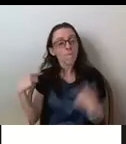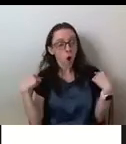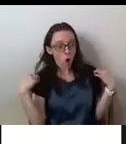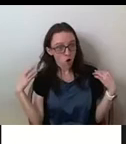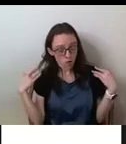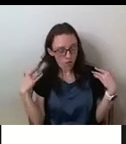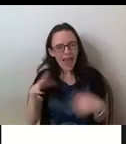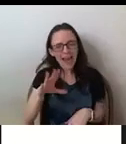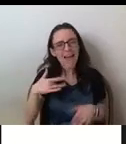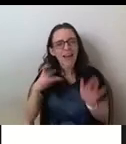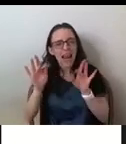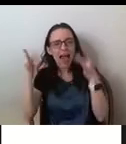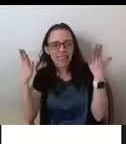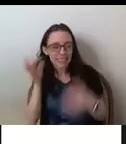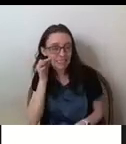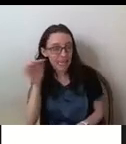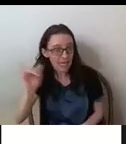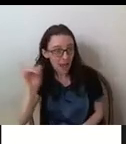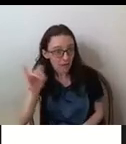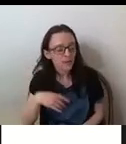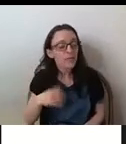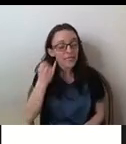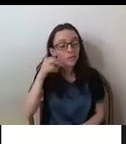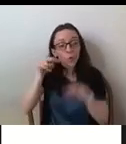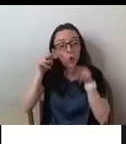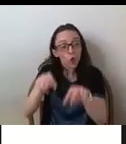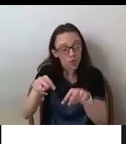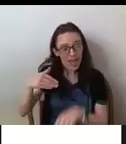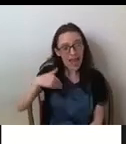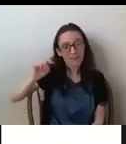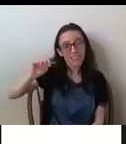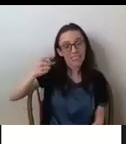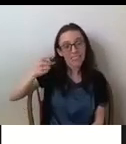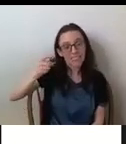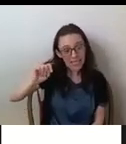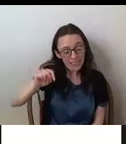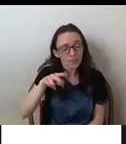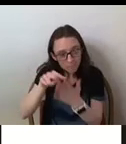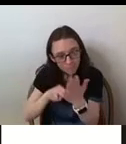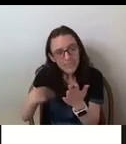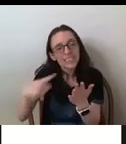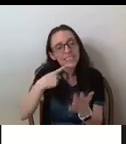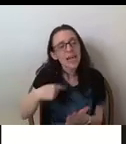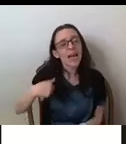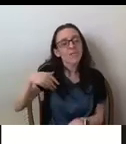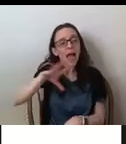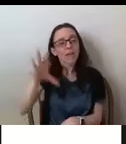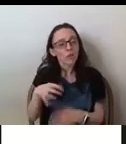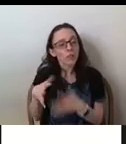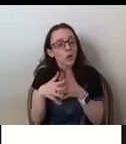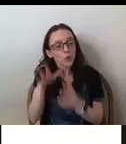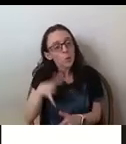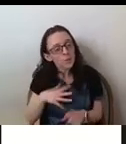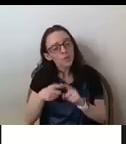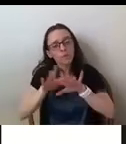closely at the text, she is actually hosting lectures of African American women from different kinds of communities and backgrounds